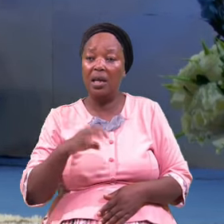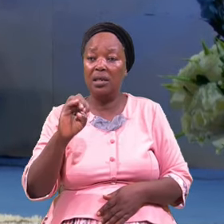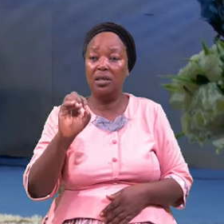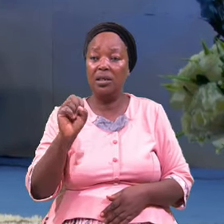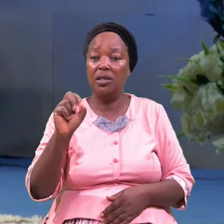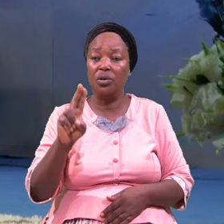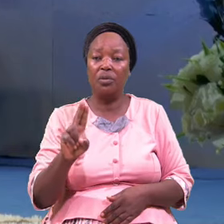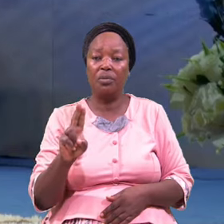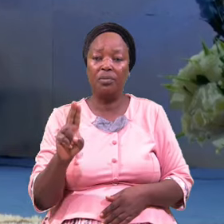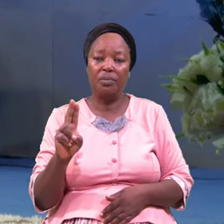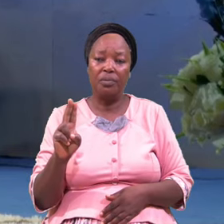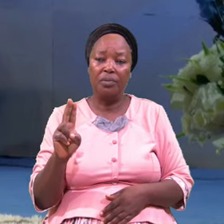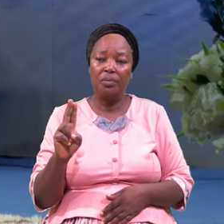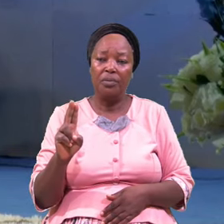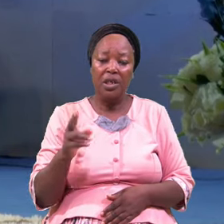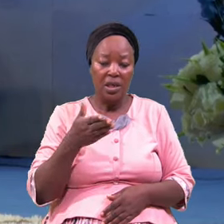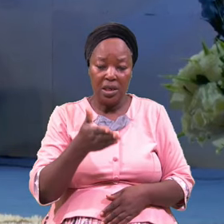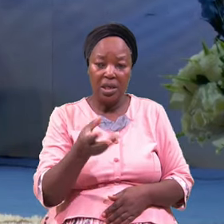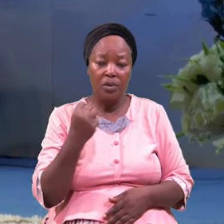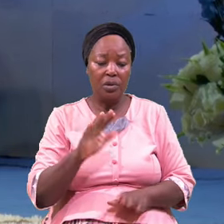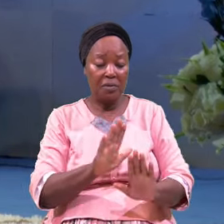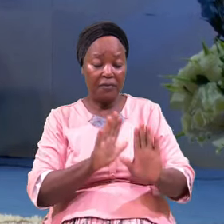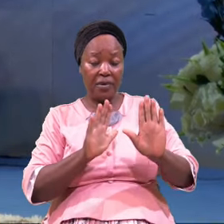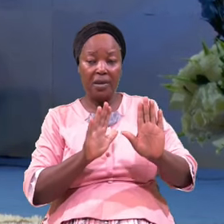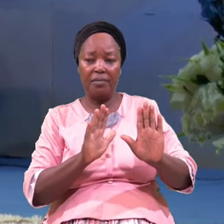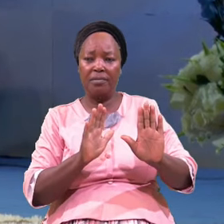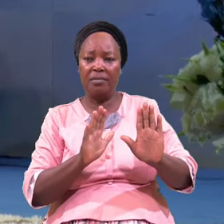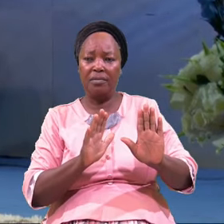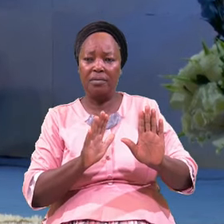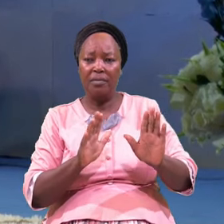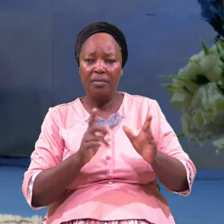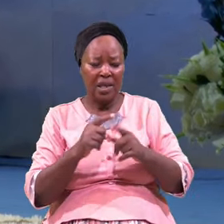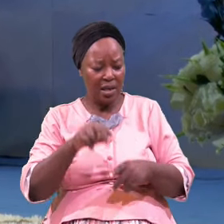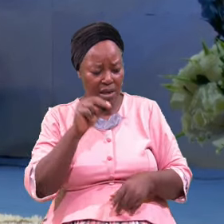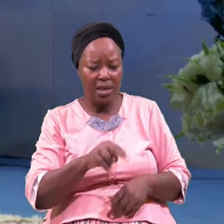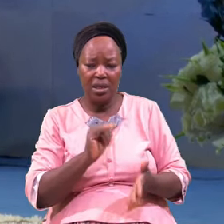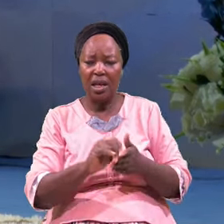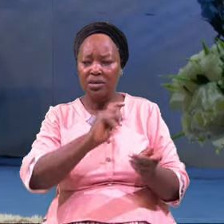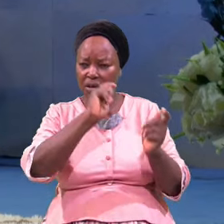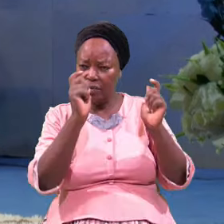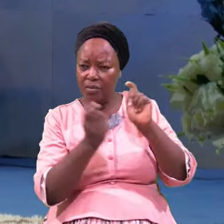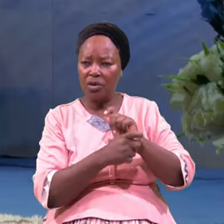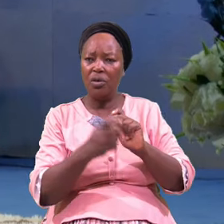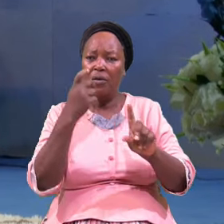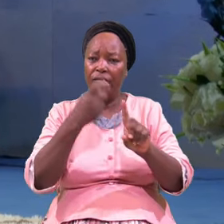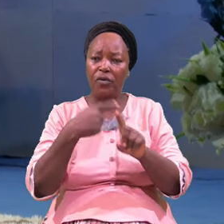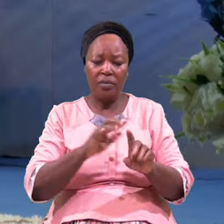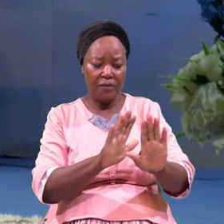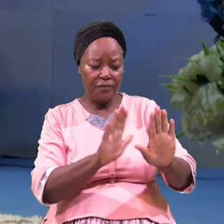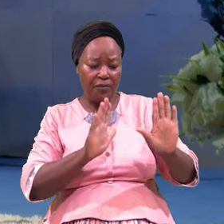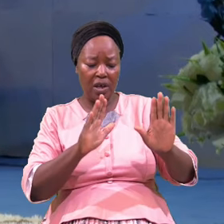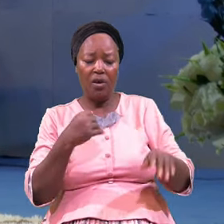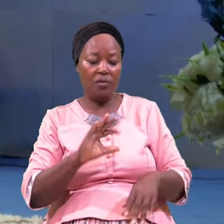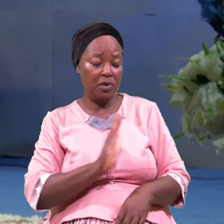There Was Fear In Their Transformation From The Fear Of His